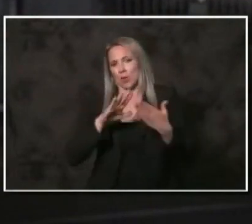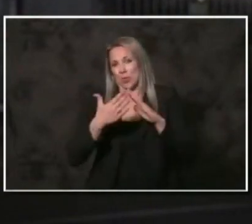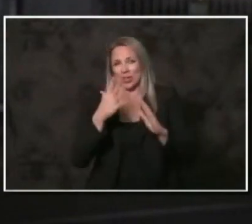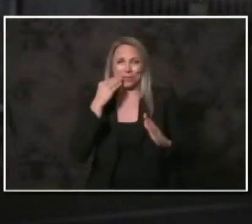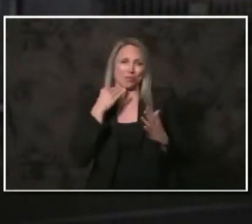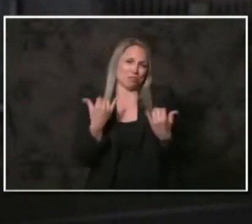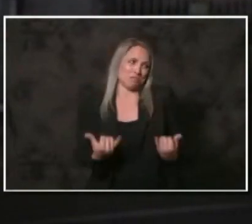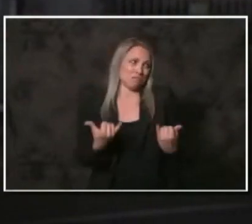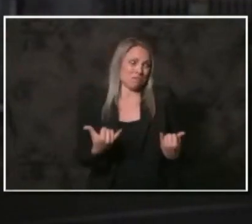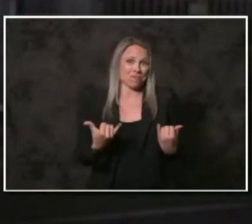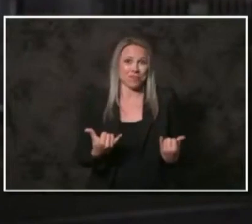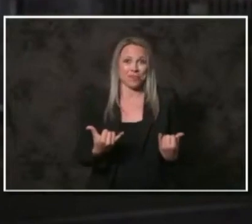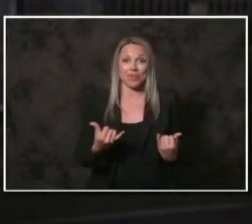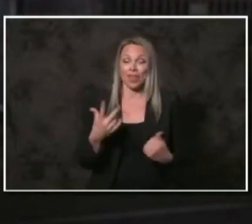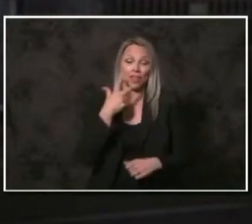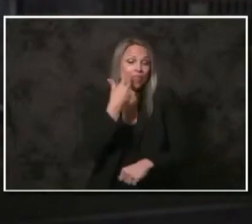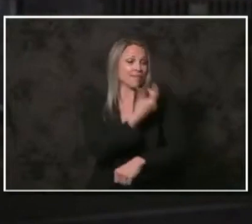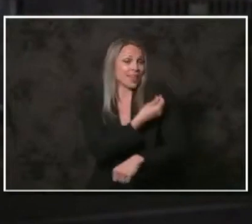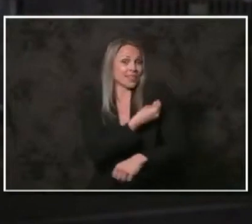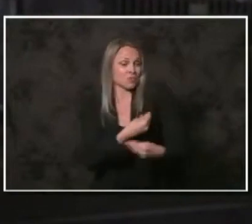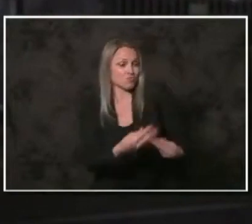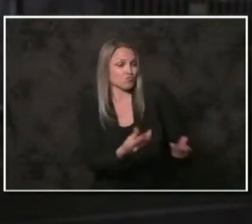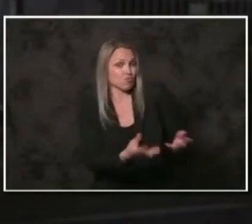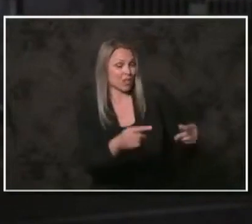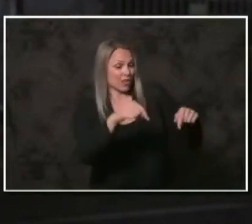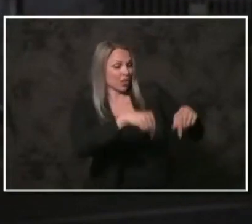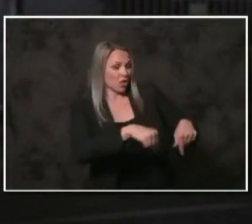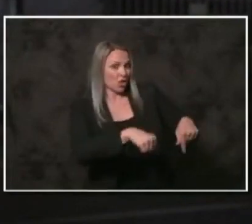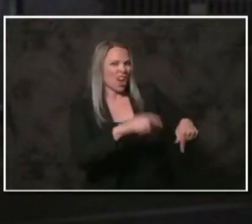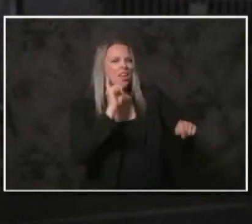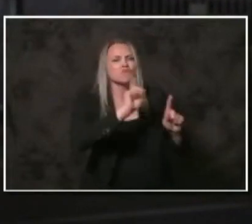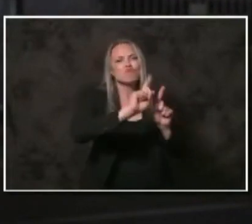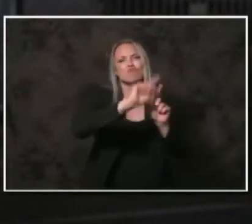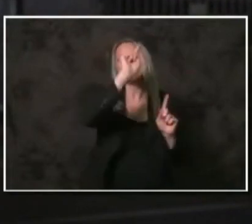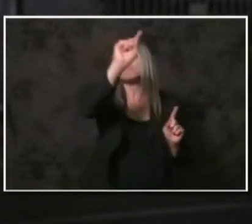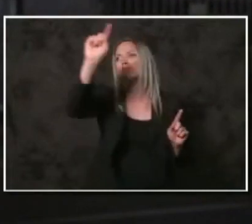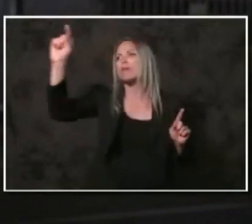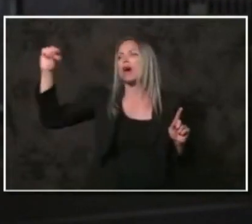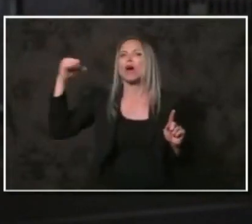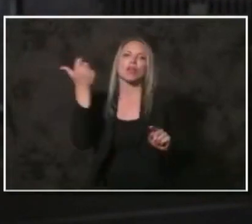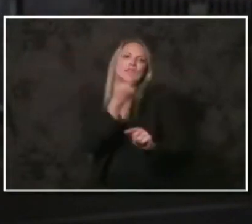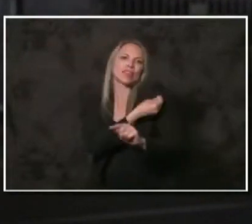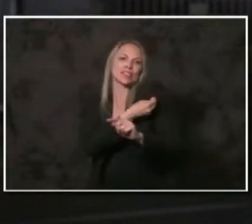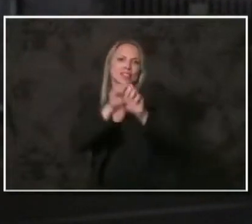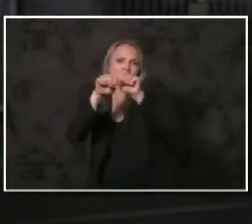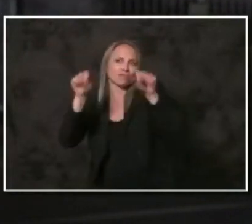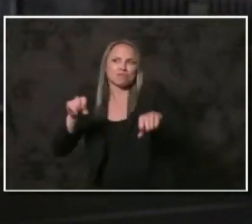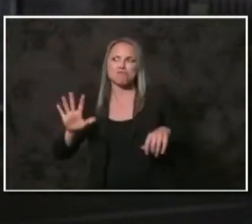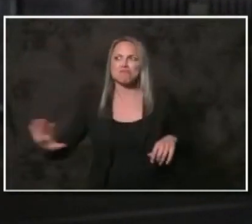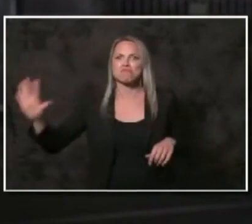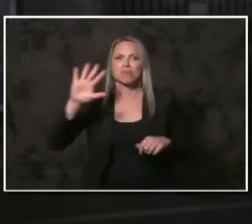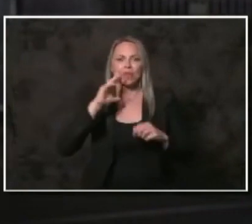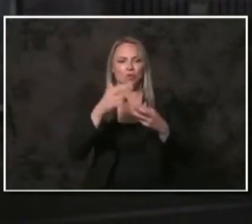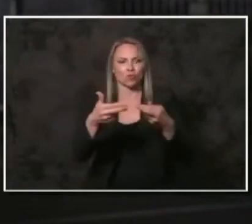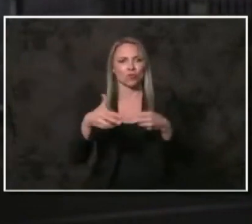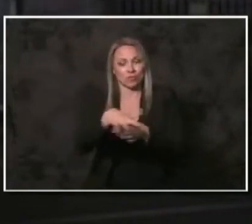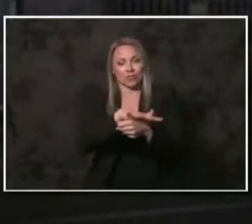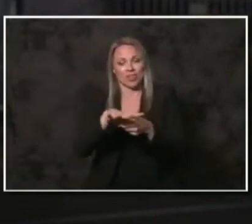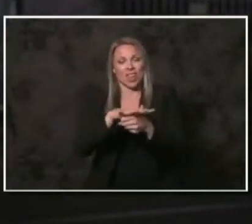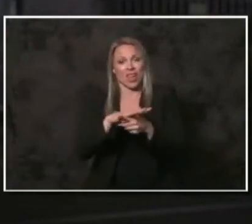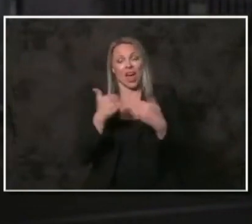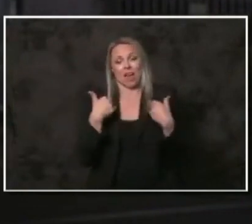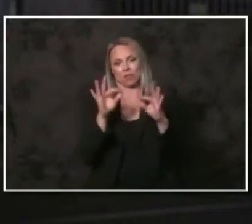now. The vaccines administered here and at many other vaccination sites across our region play a